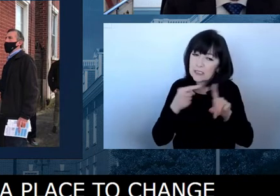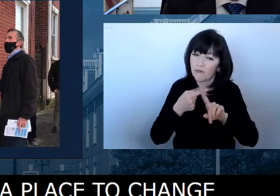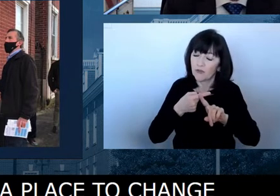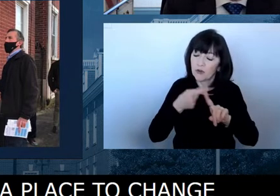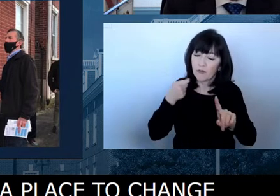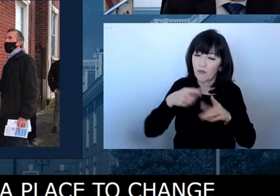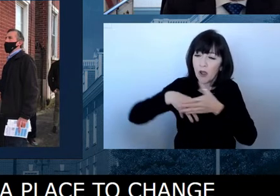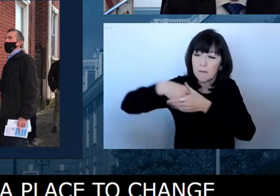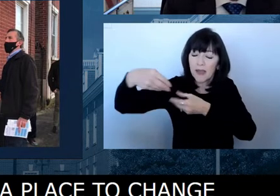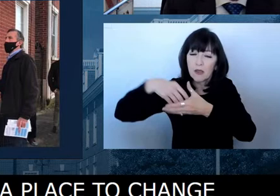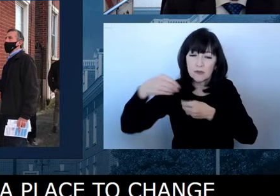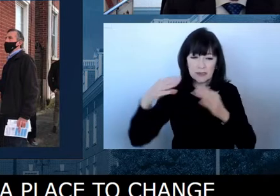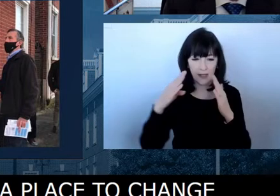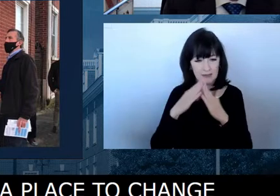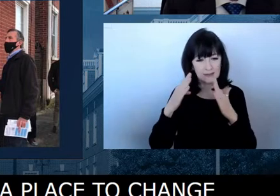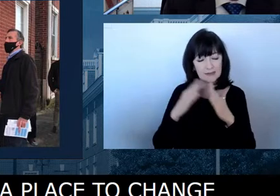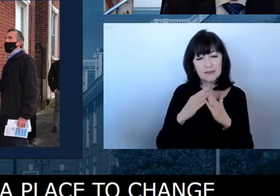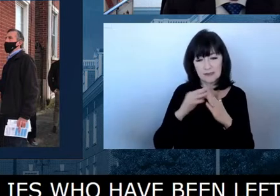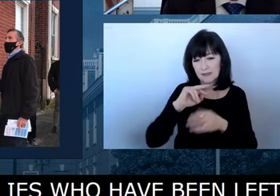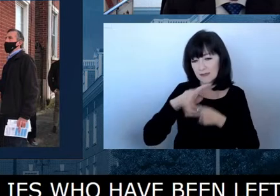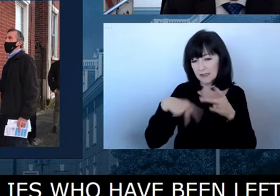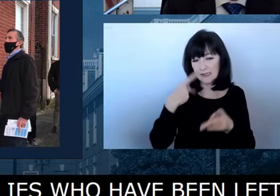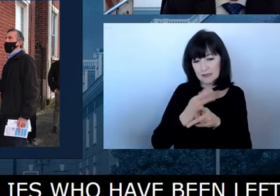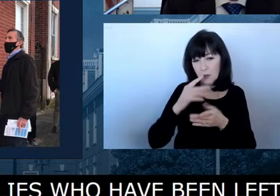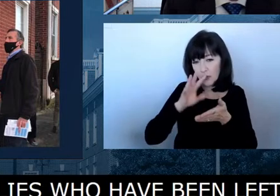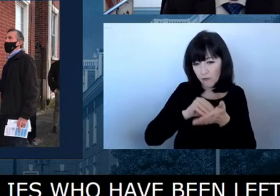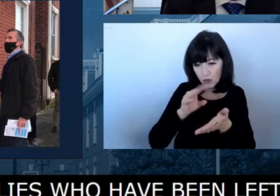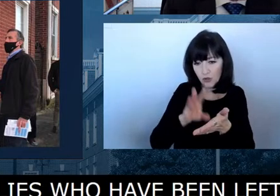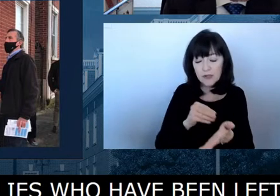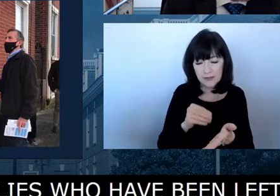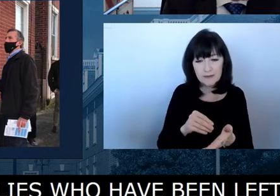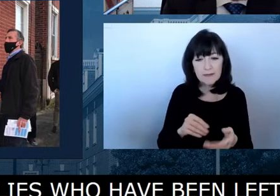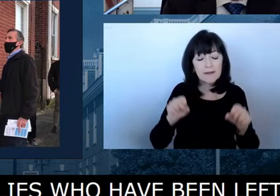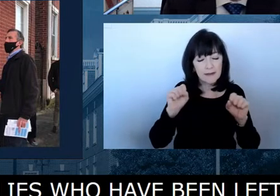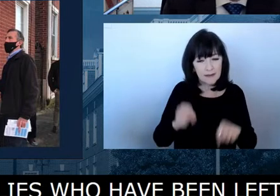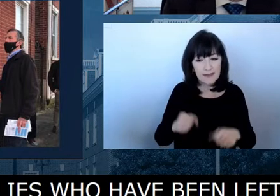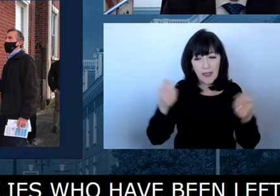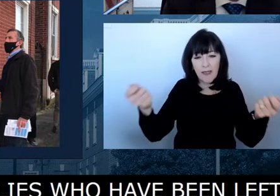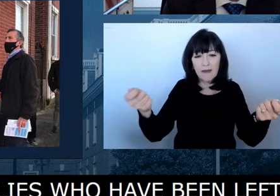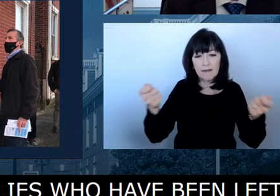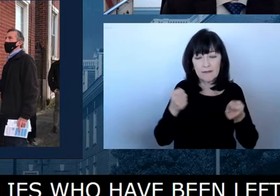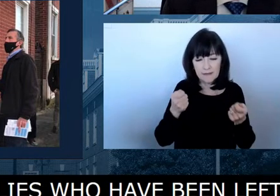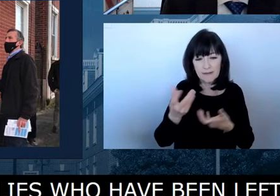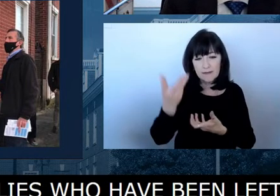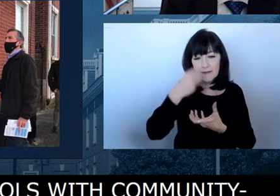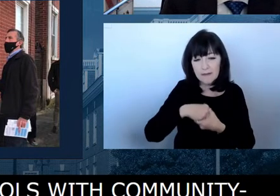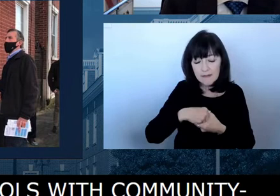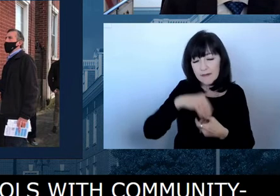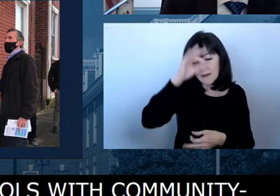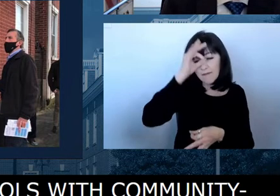organizations, faith-based organizations to really employ, deploy rather,